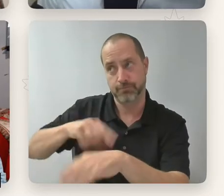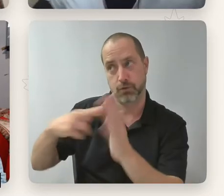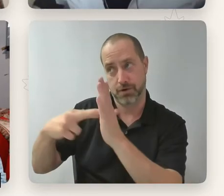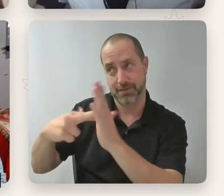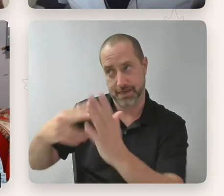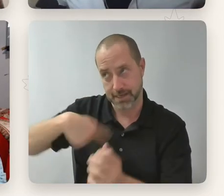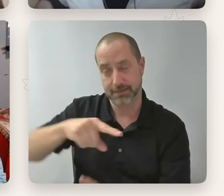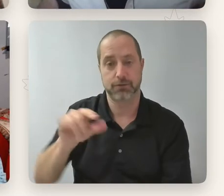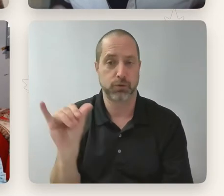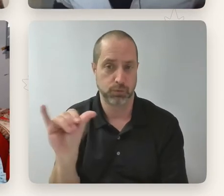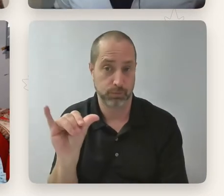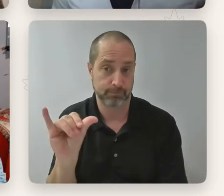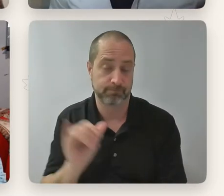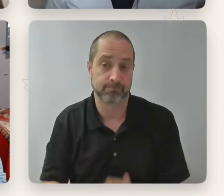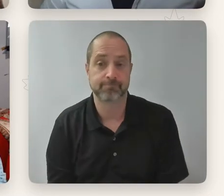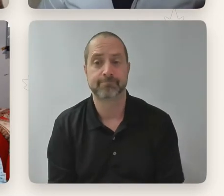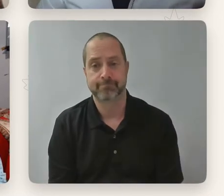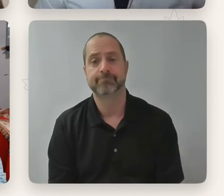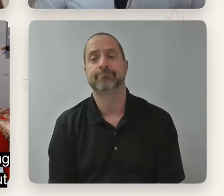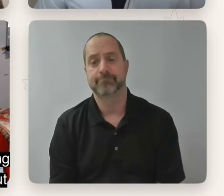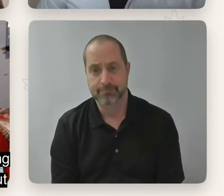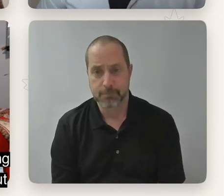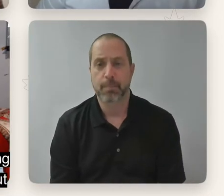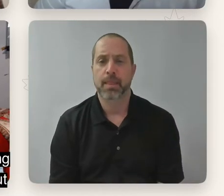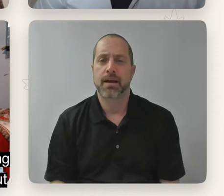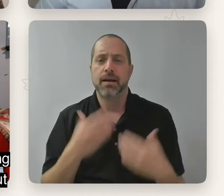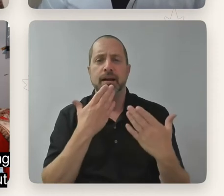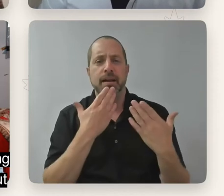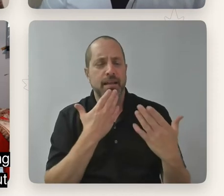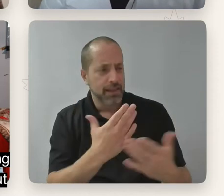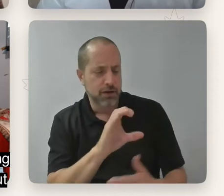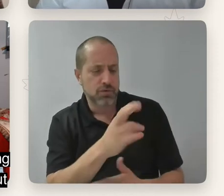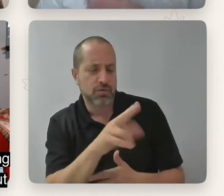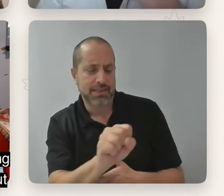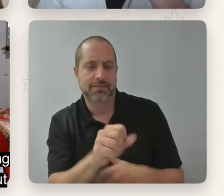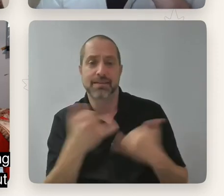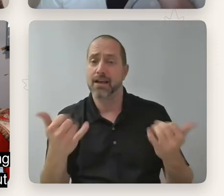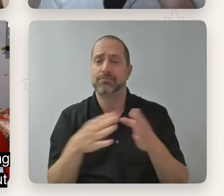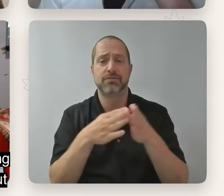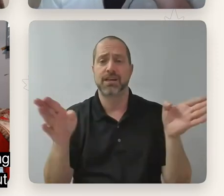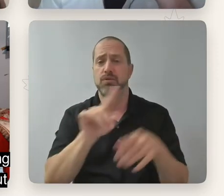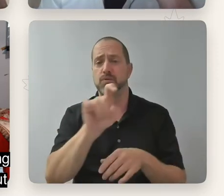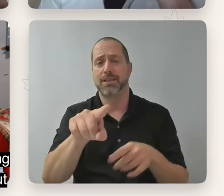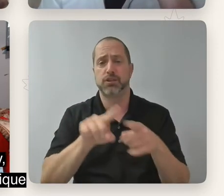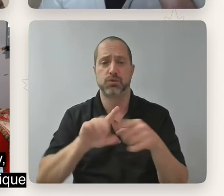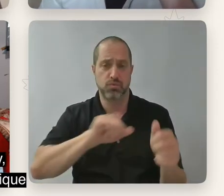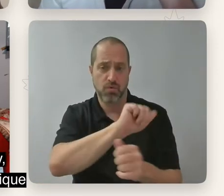All right. Thank you, Chris. I want to sort of ask a question for the panel that, that follows up on something that Chris was saying about, um,